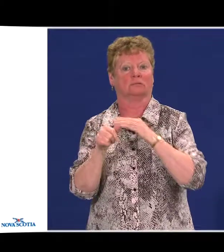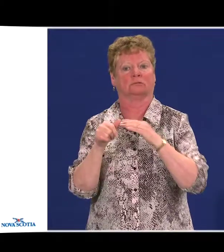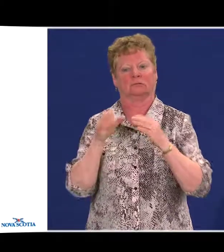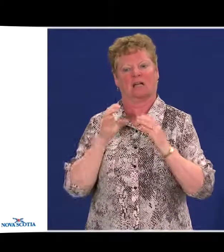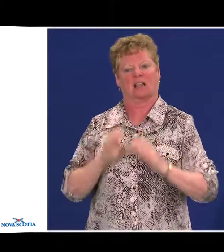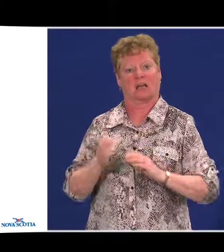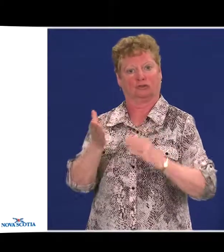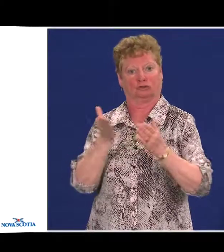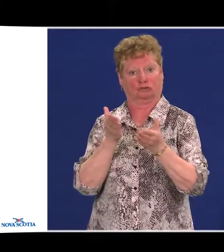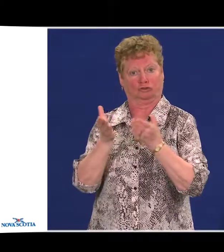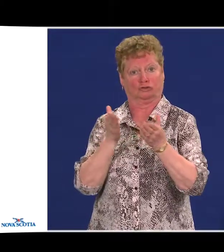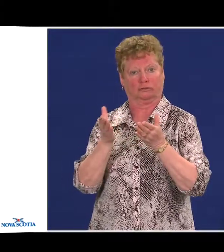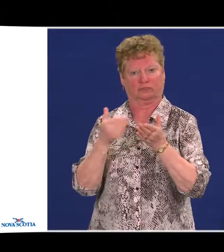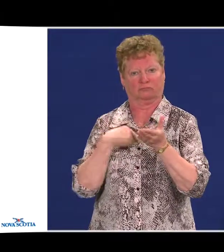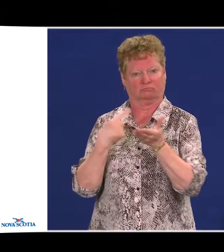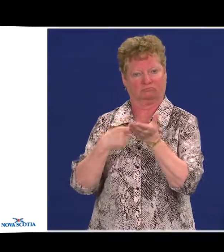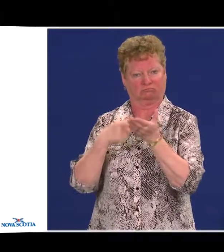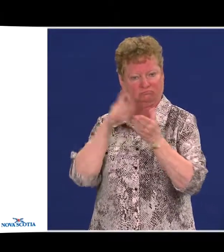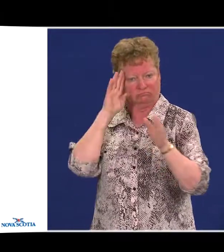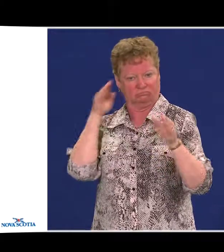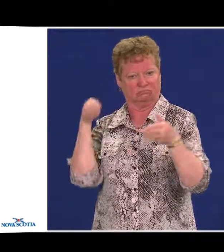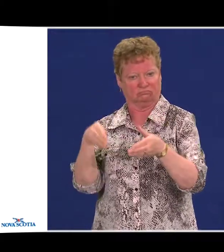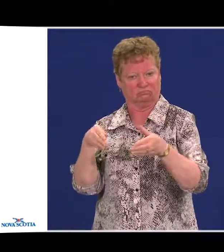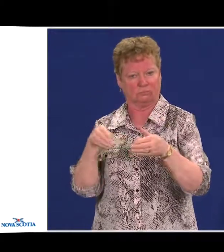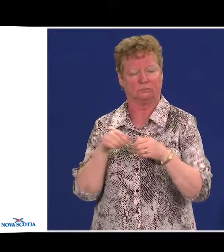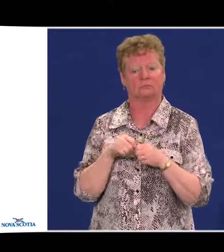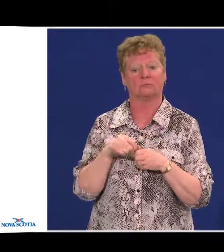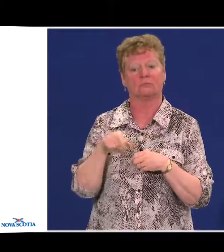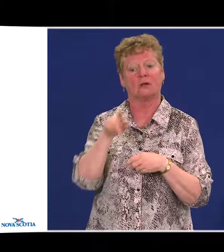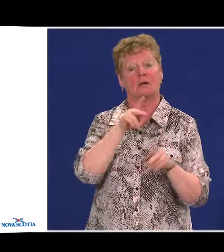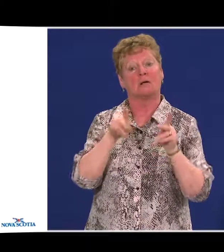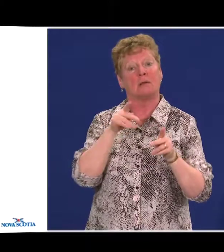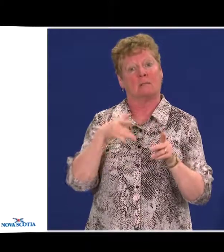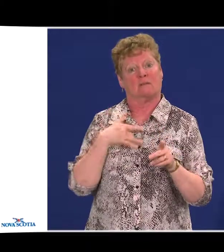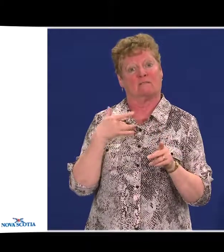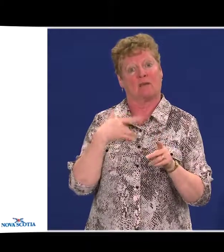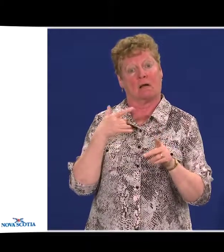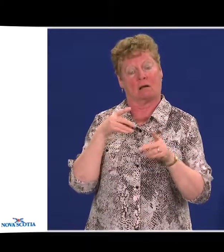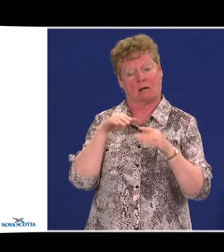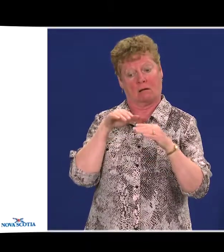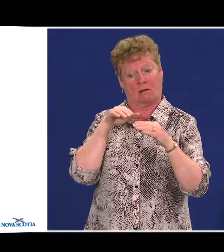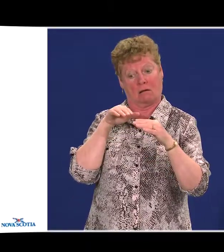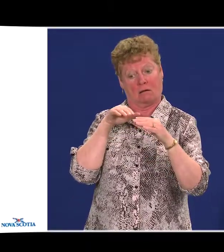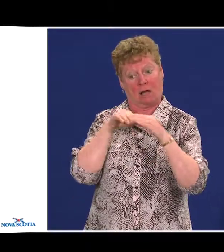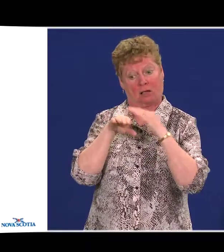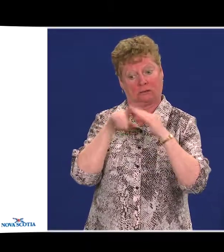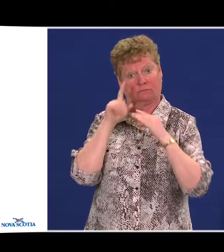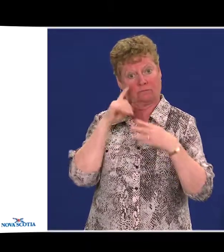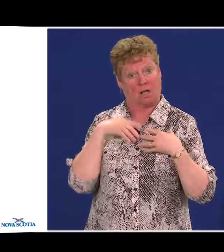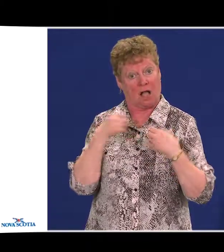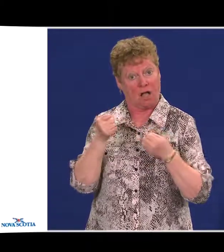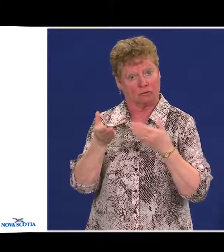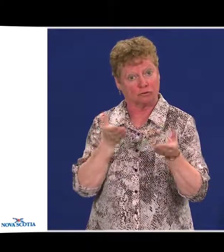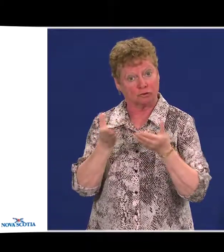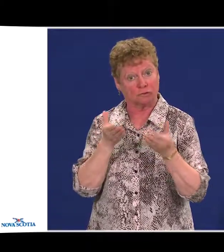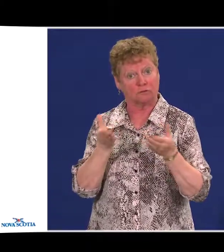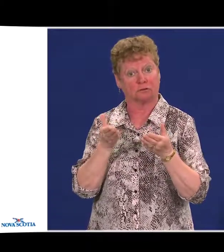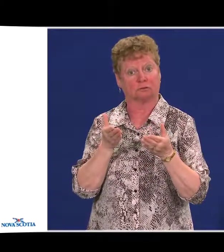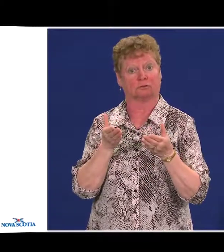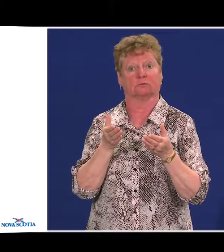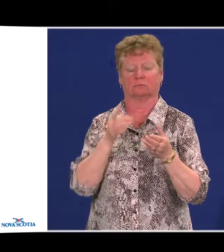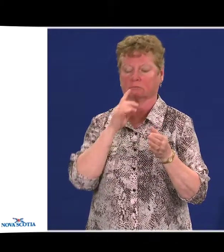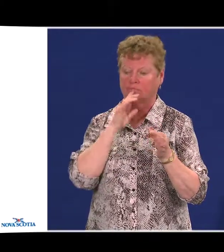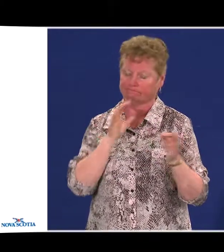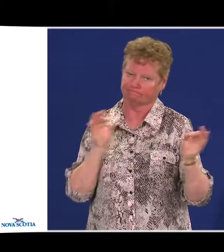client service. Participants in the consultation felt that access within health services environments is